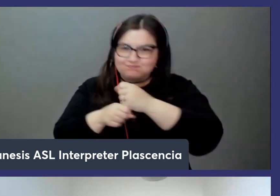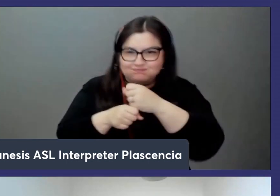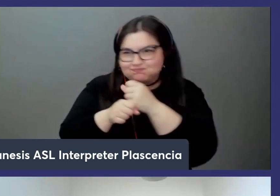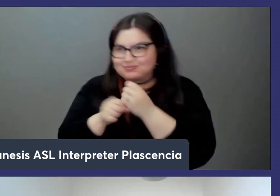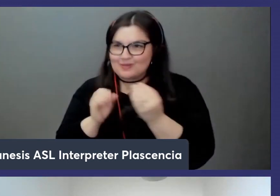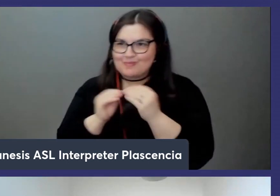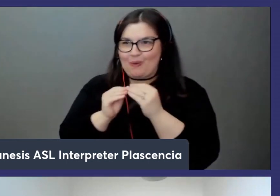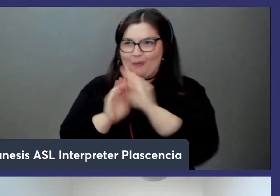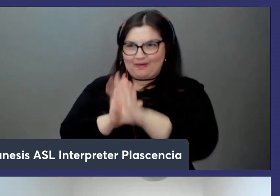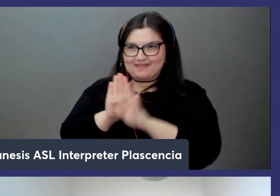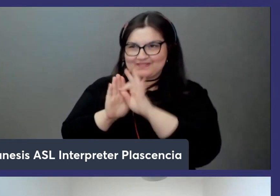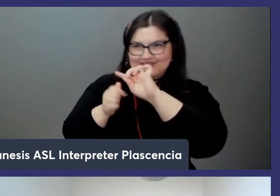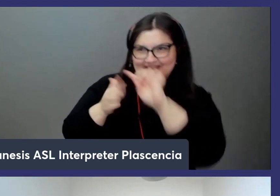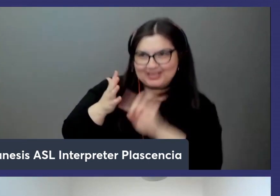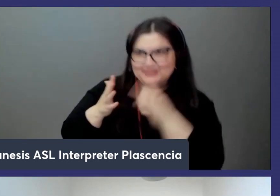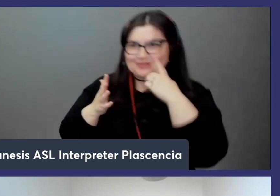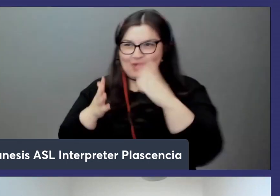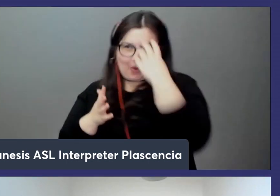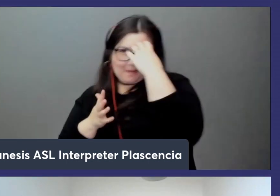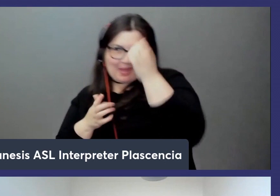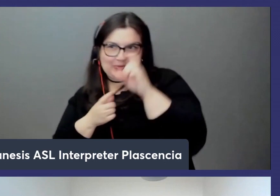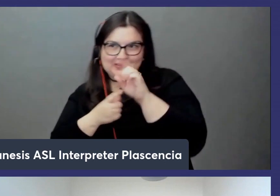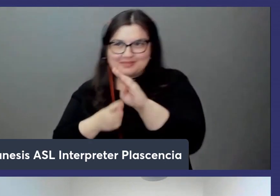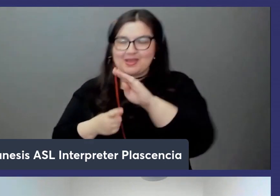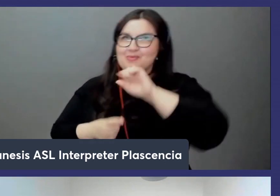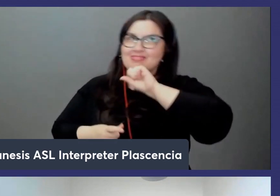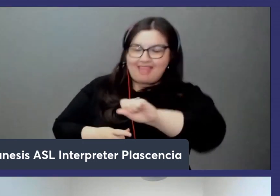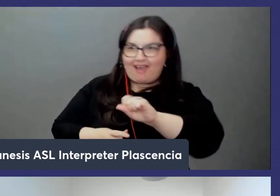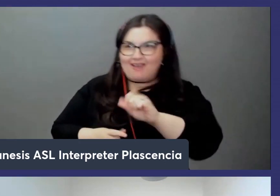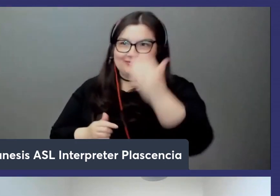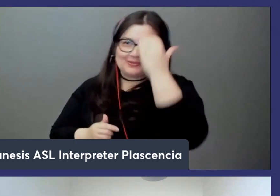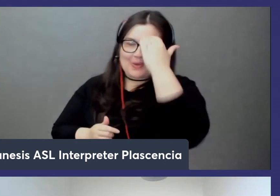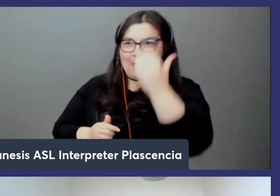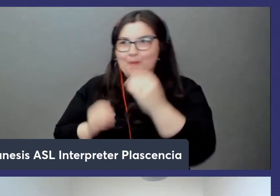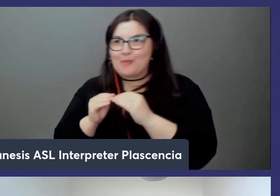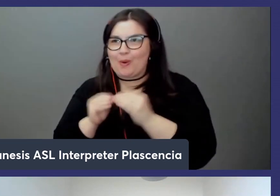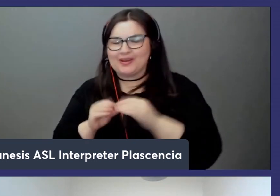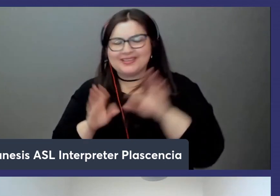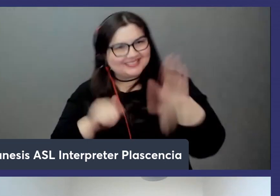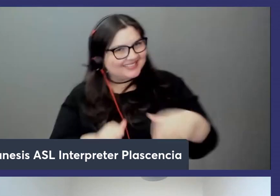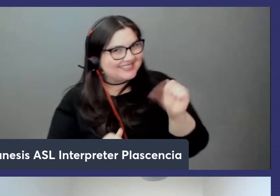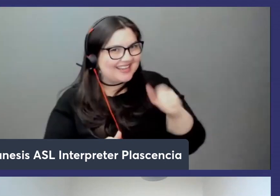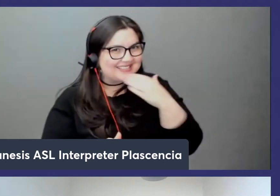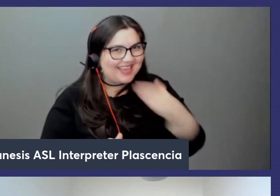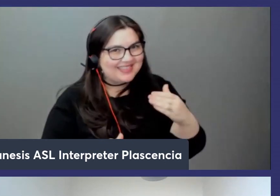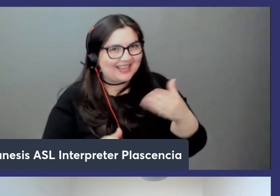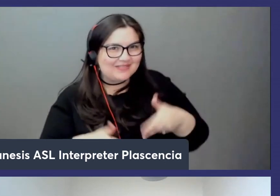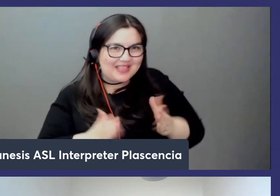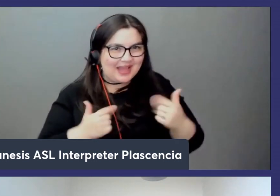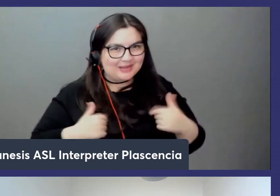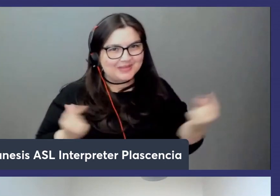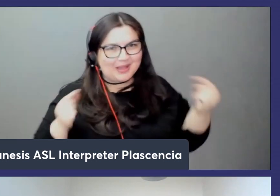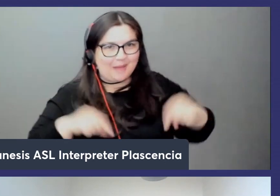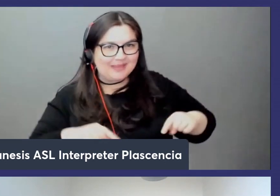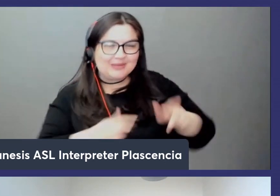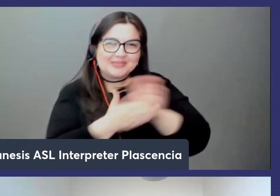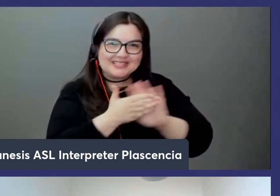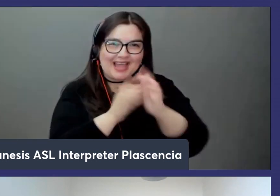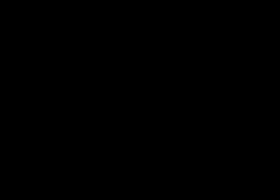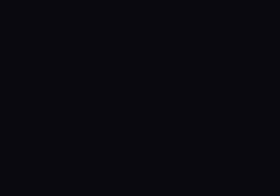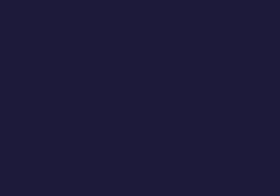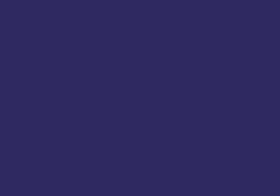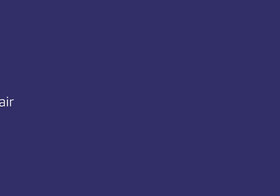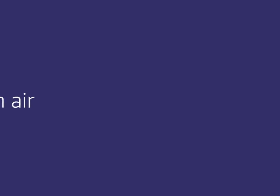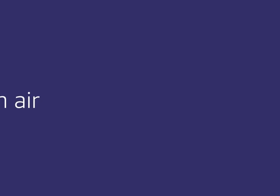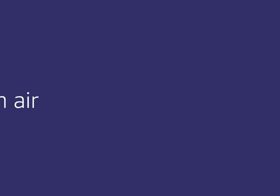features for memory db we'd love to hear more about it yeah thank you guys for having me and nice meeting everyone see